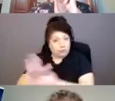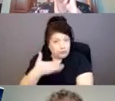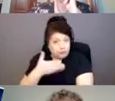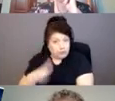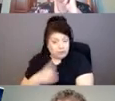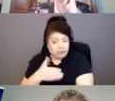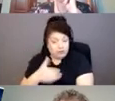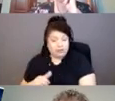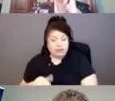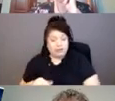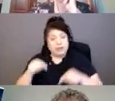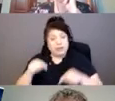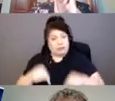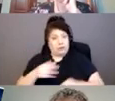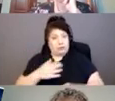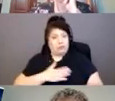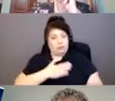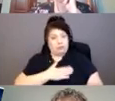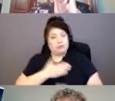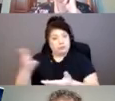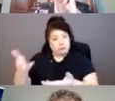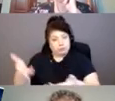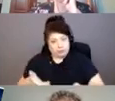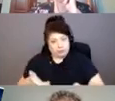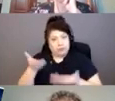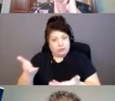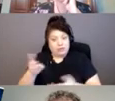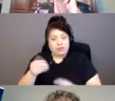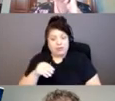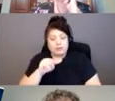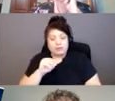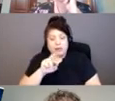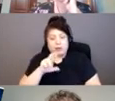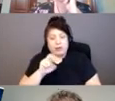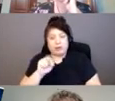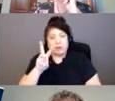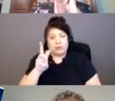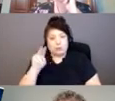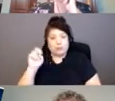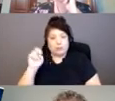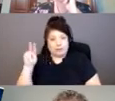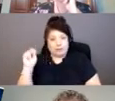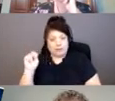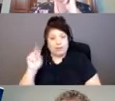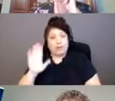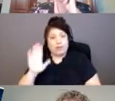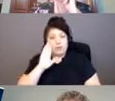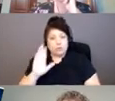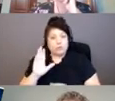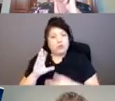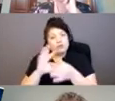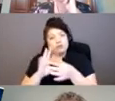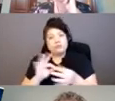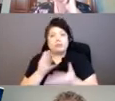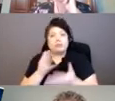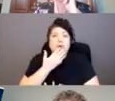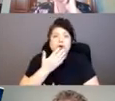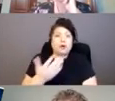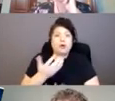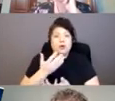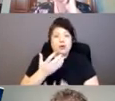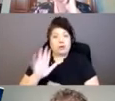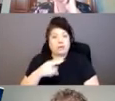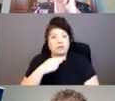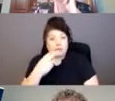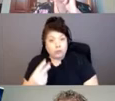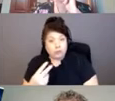Ontario is privileged to welcome Miss Newman and greatly appreciates her participation in sharing her wonderfully rich voice to deliver a